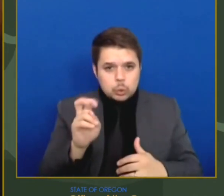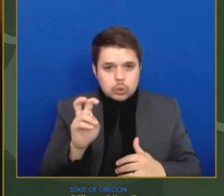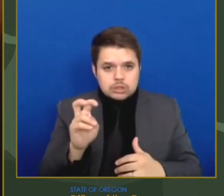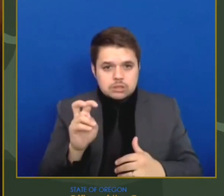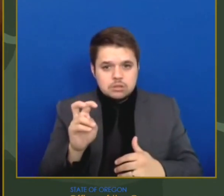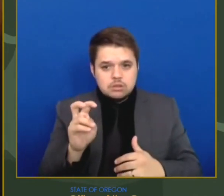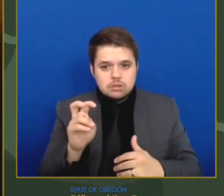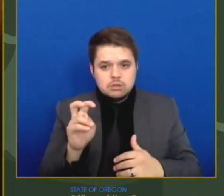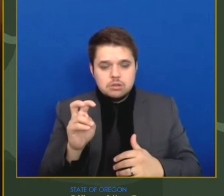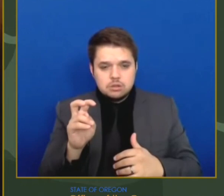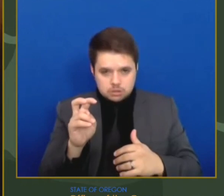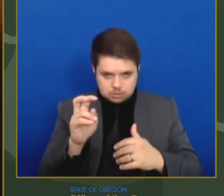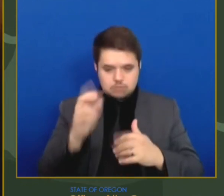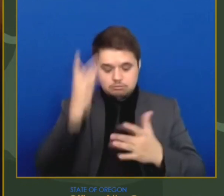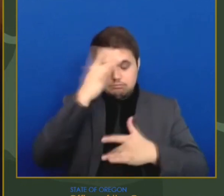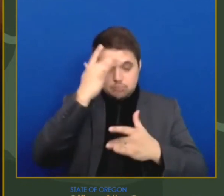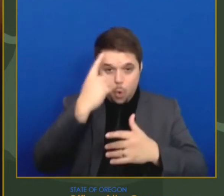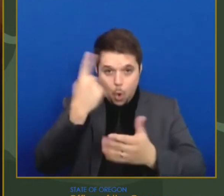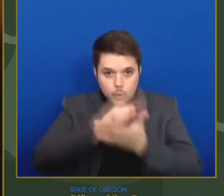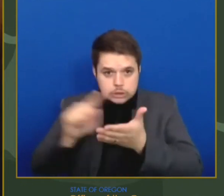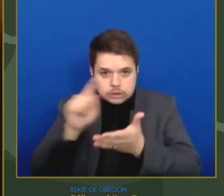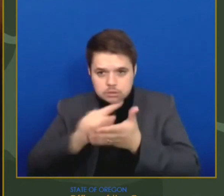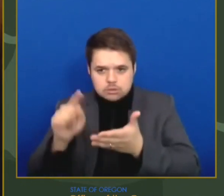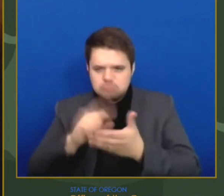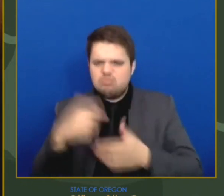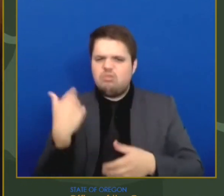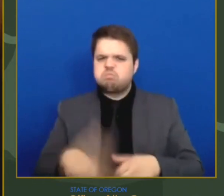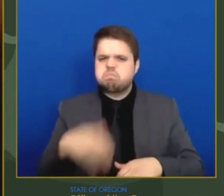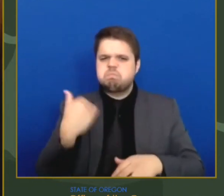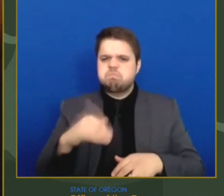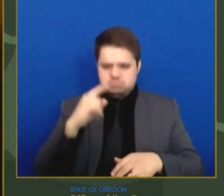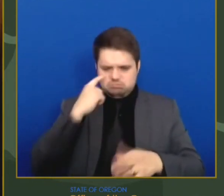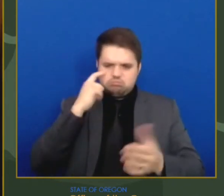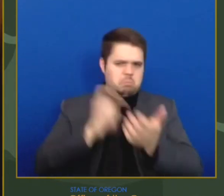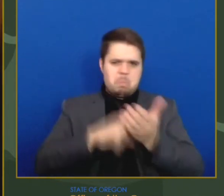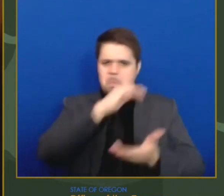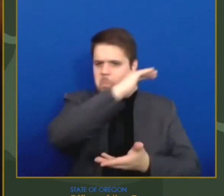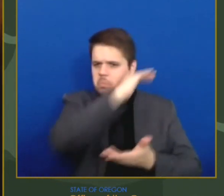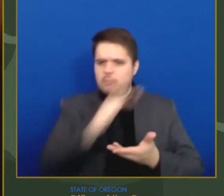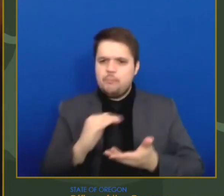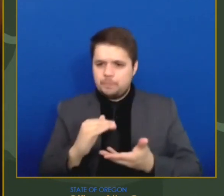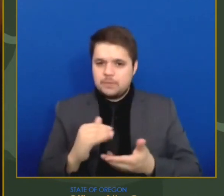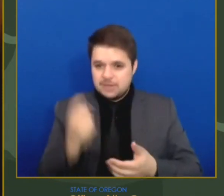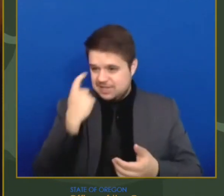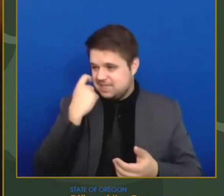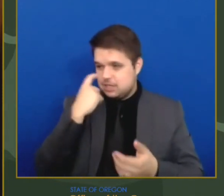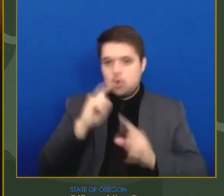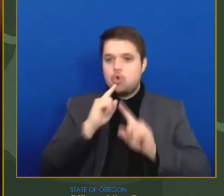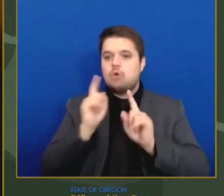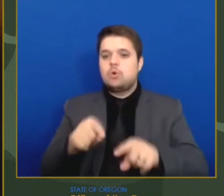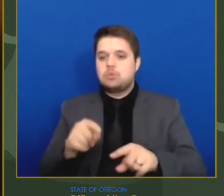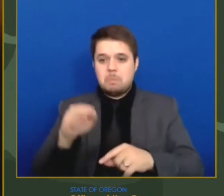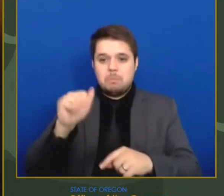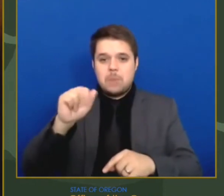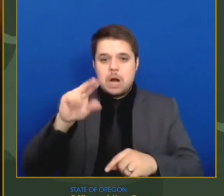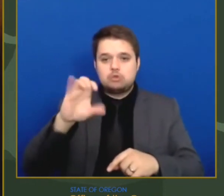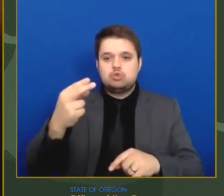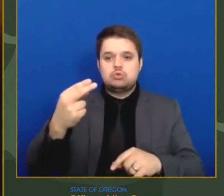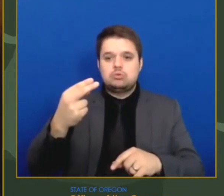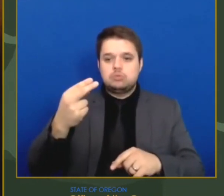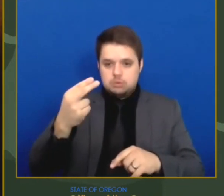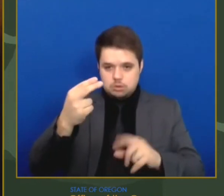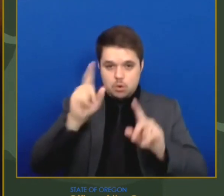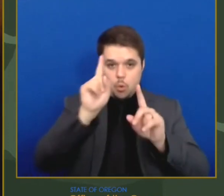percent decline. In our most recent weekly report for the week of March 1st through the 7th, OHA reported 1